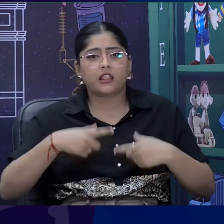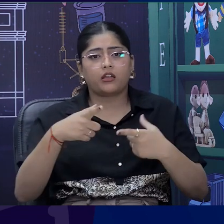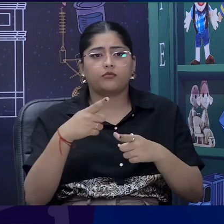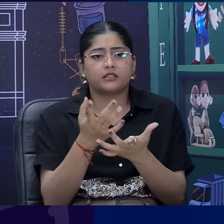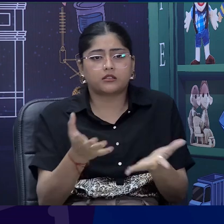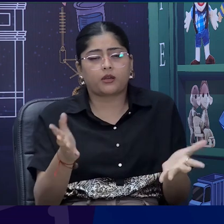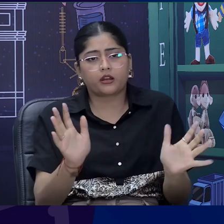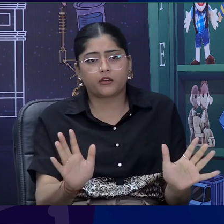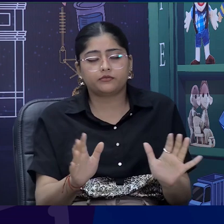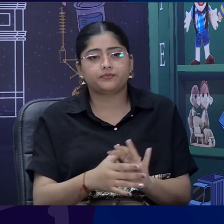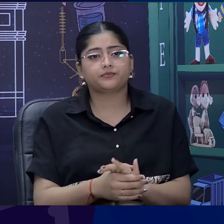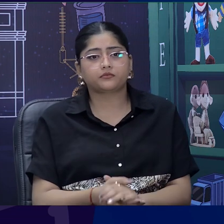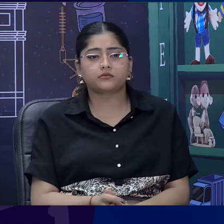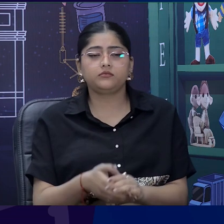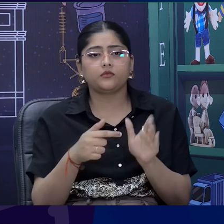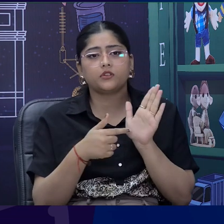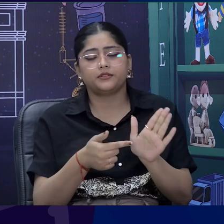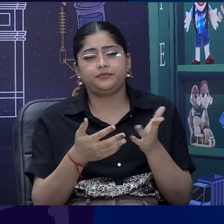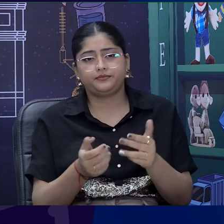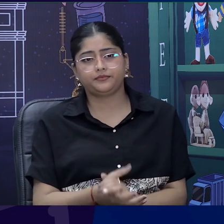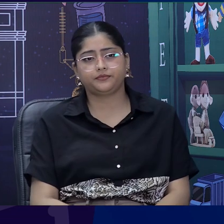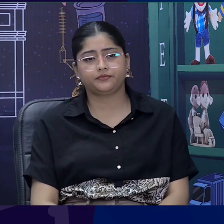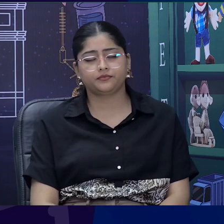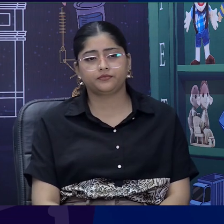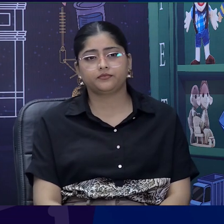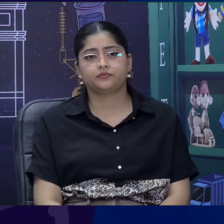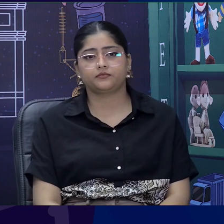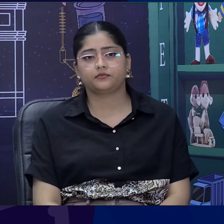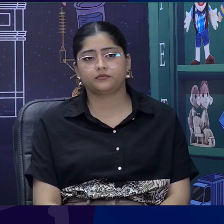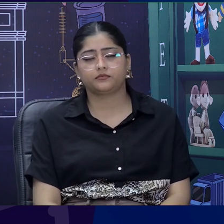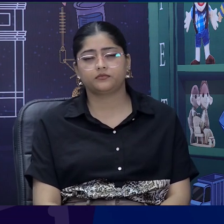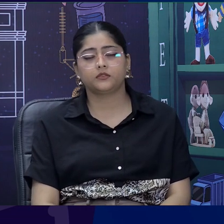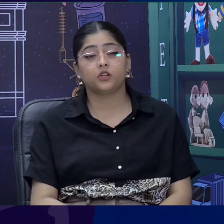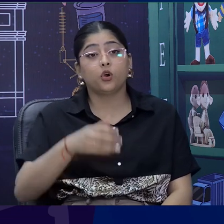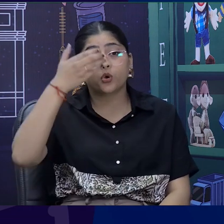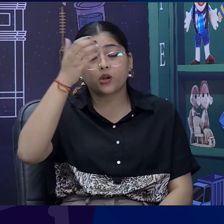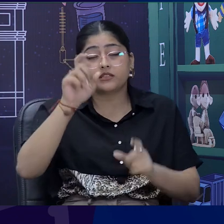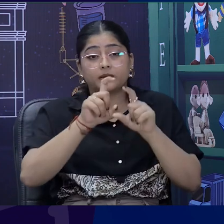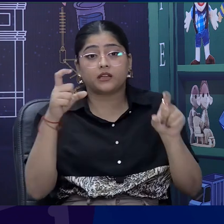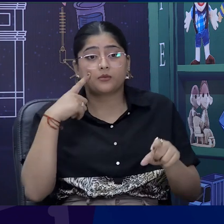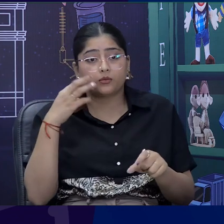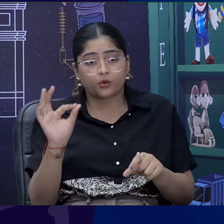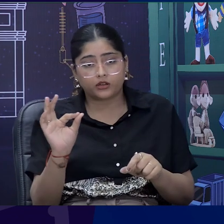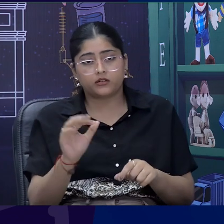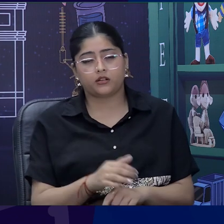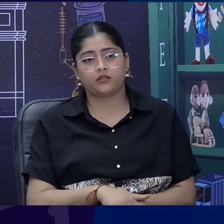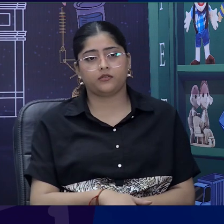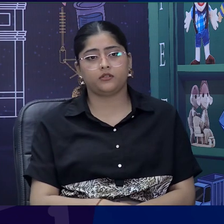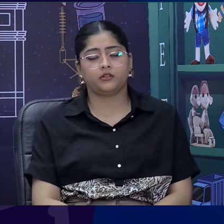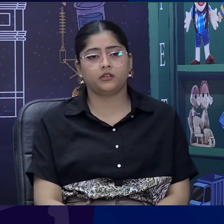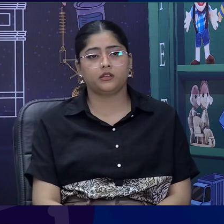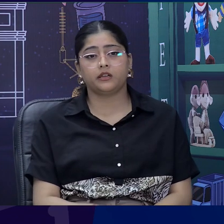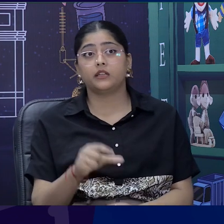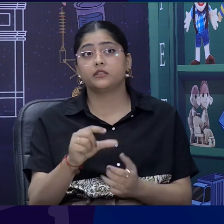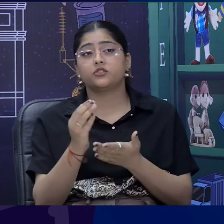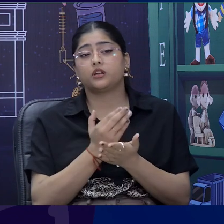which she is with in a class and make all these things the concepts clear to children in the same class. In this chapter